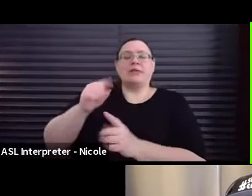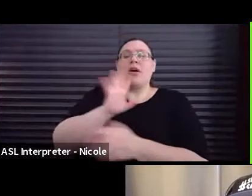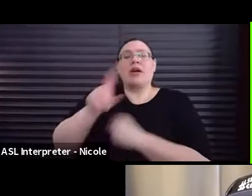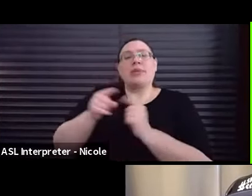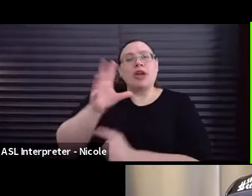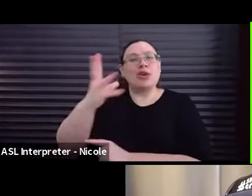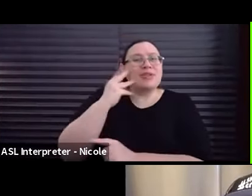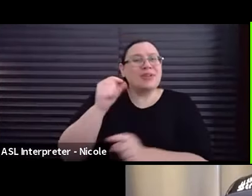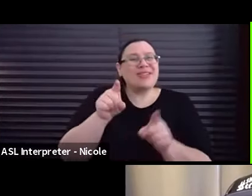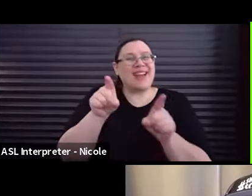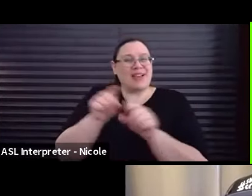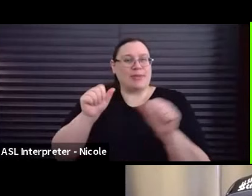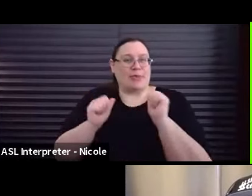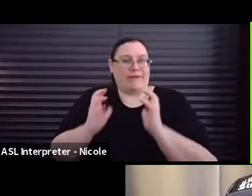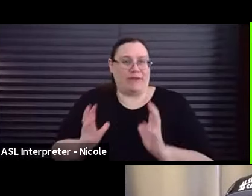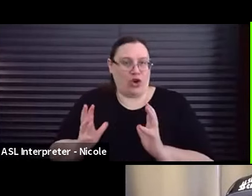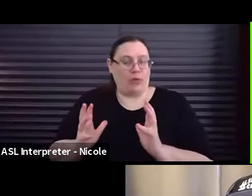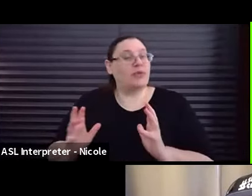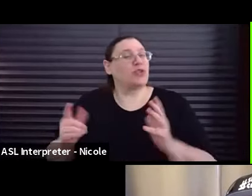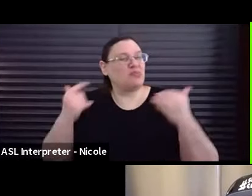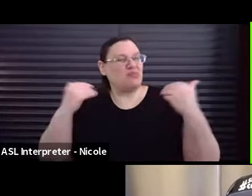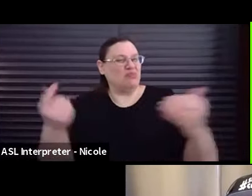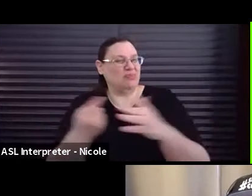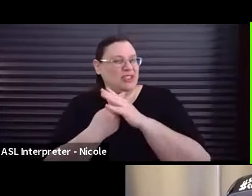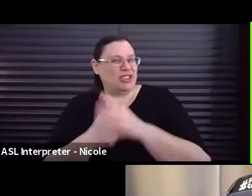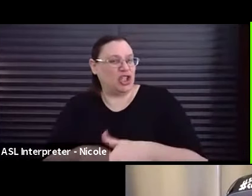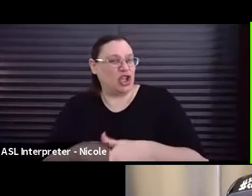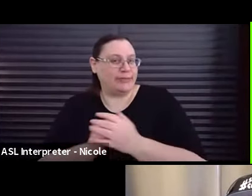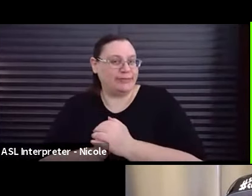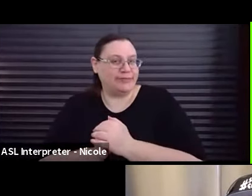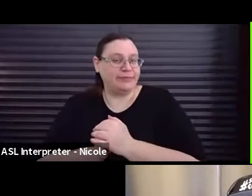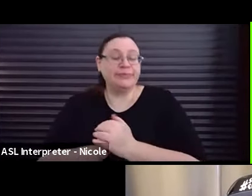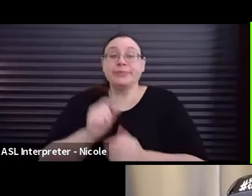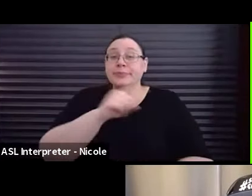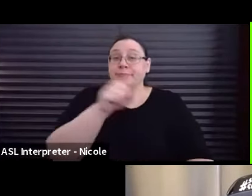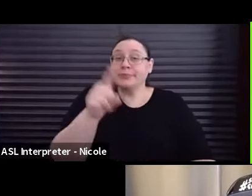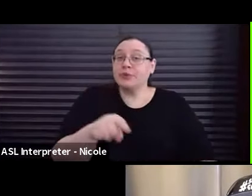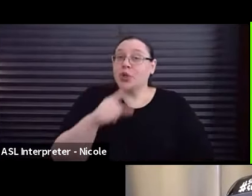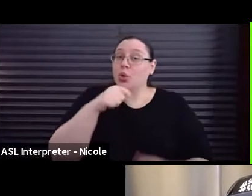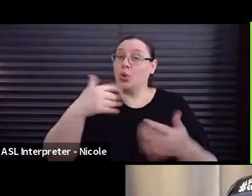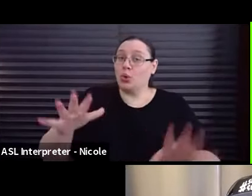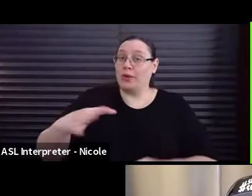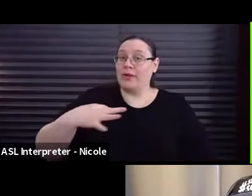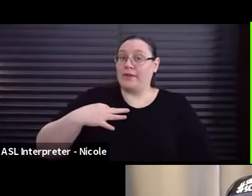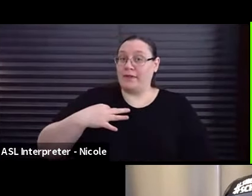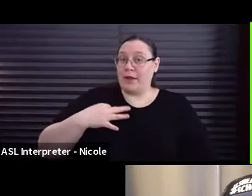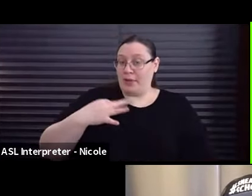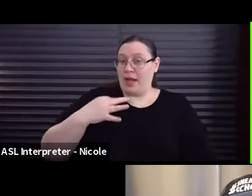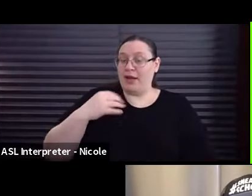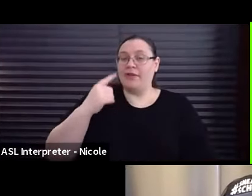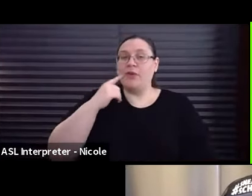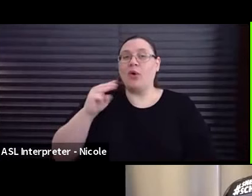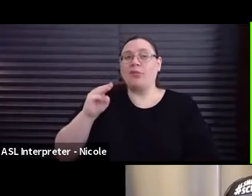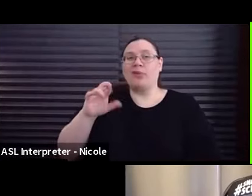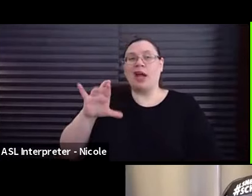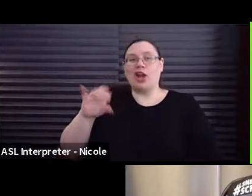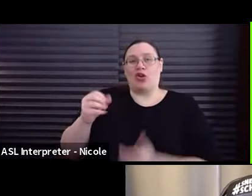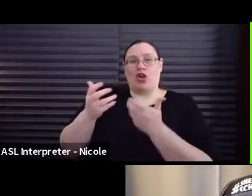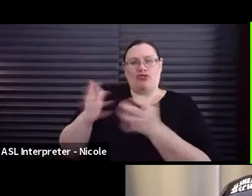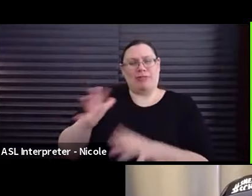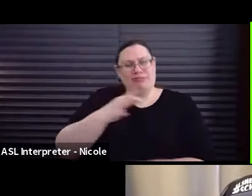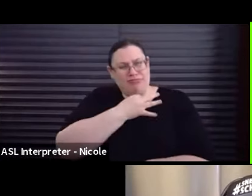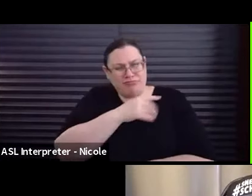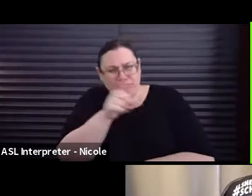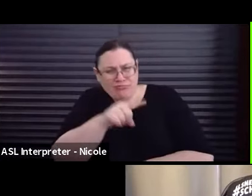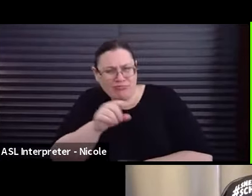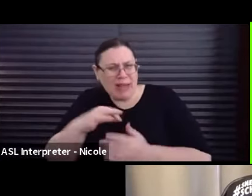as performers. Let's dive right in. For those of you that have applied for micro already, I'd like to know how was the